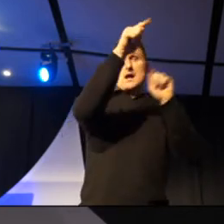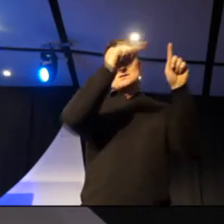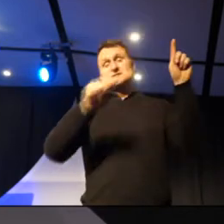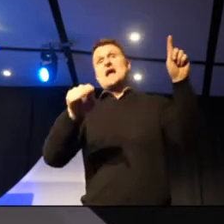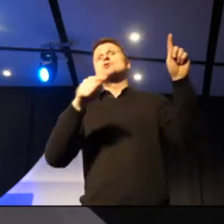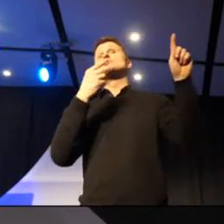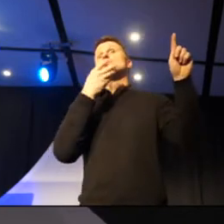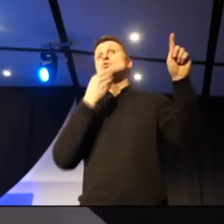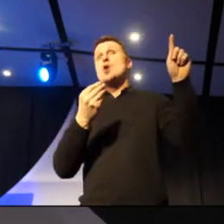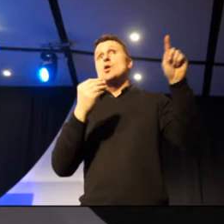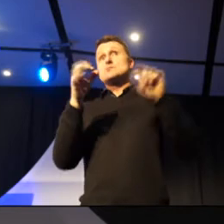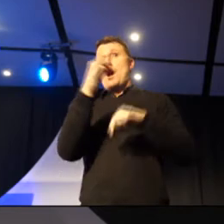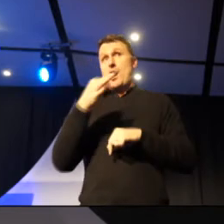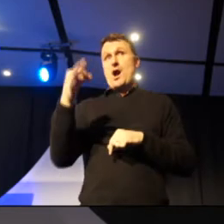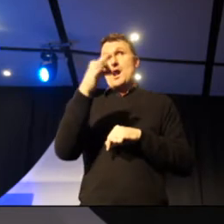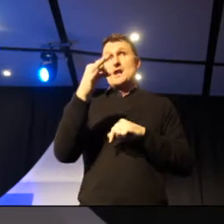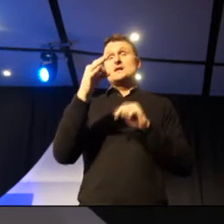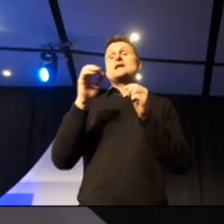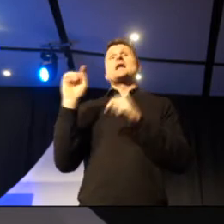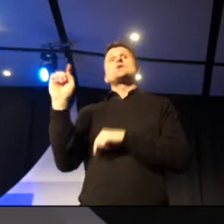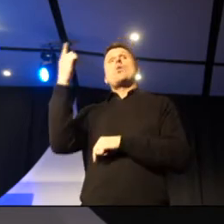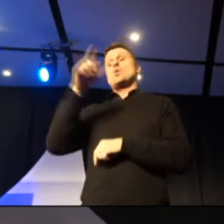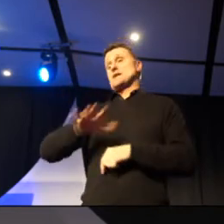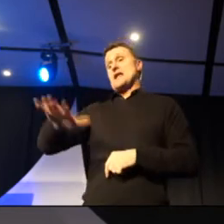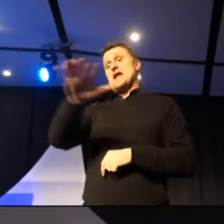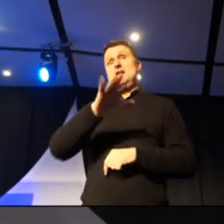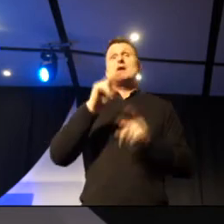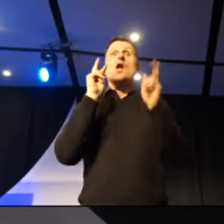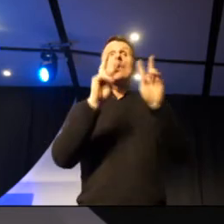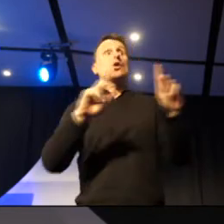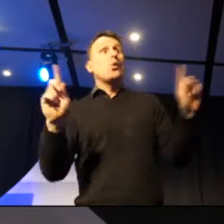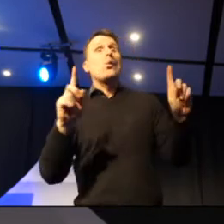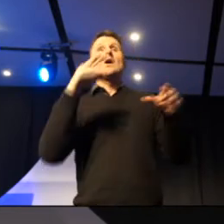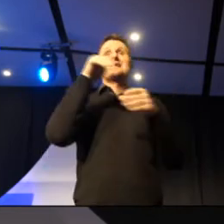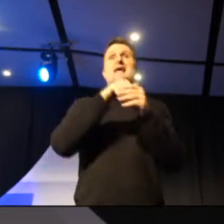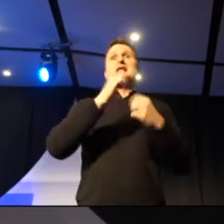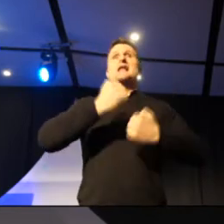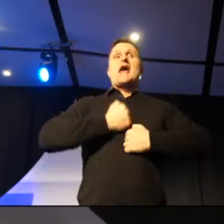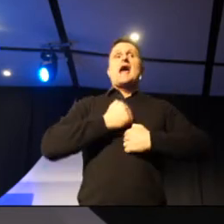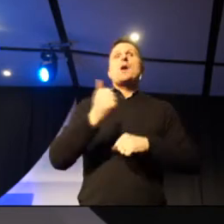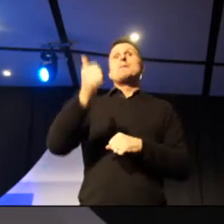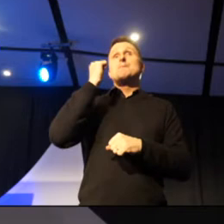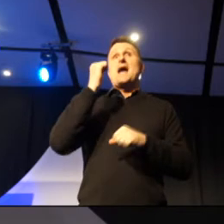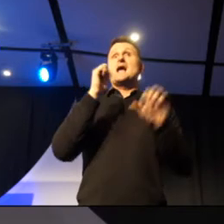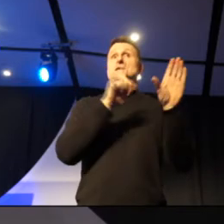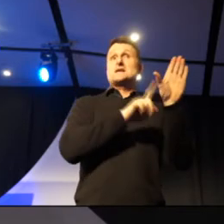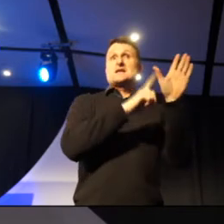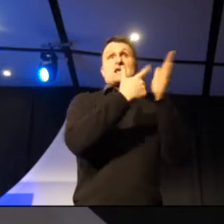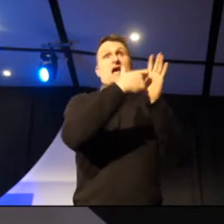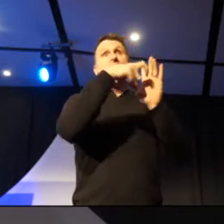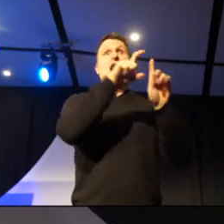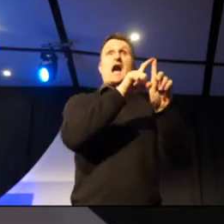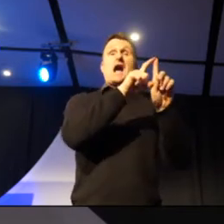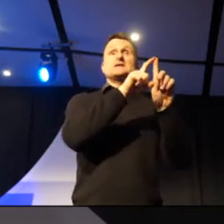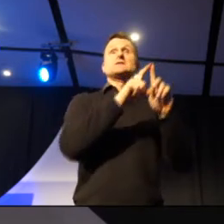into the Haruki Gulf, and looking at what's in our backyard. Now for a lot of students, many of them haven't even snorkelled in New Zealand, so this is an awesome